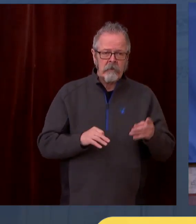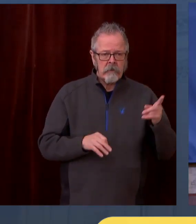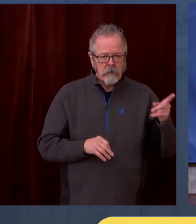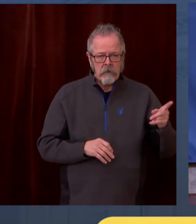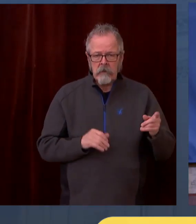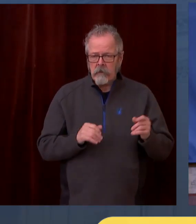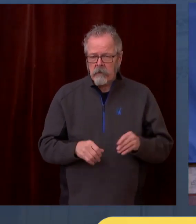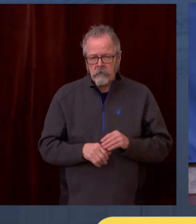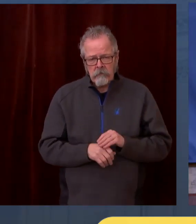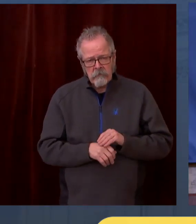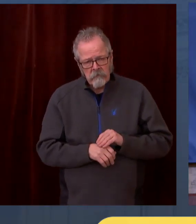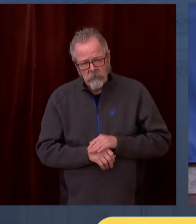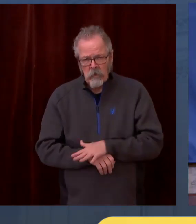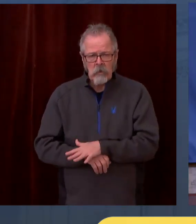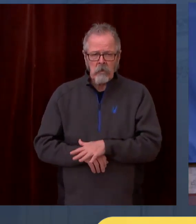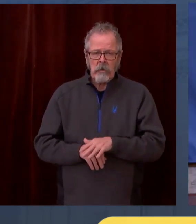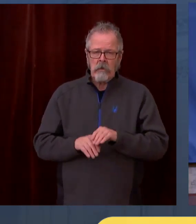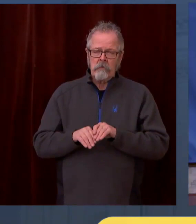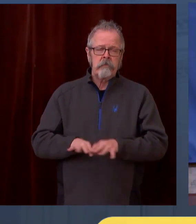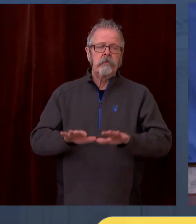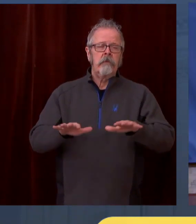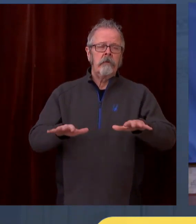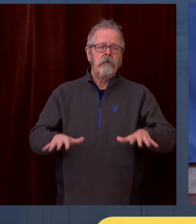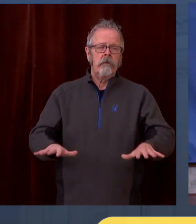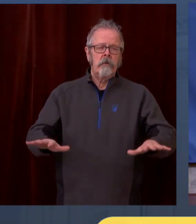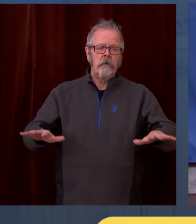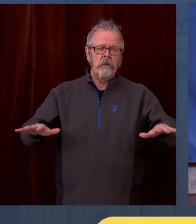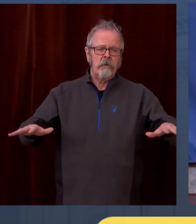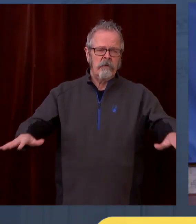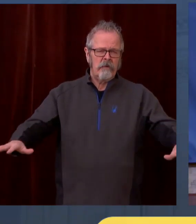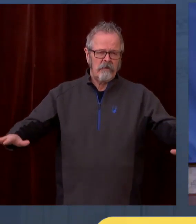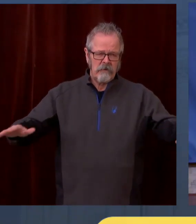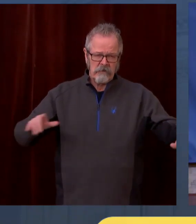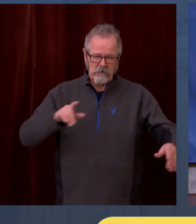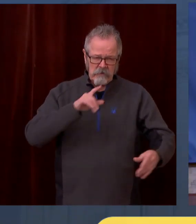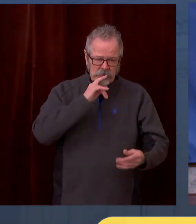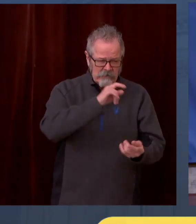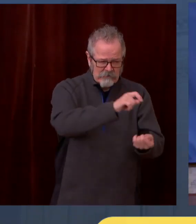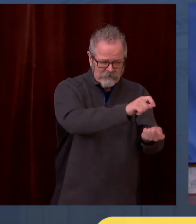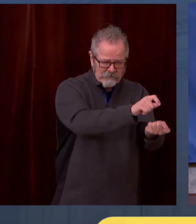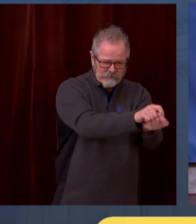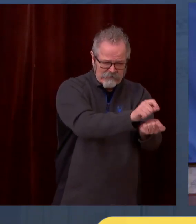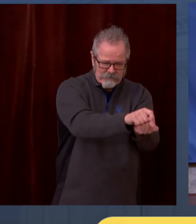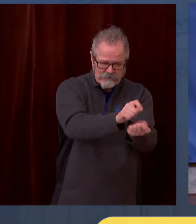kinds of operational issues on our, on a variety of state operations we're still studying.